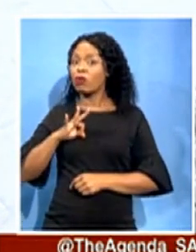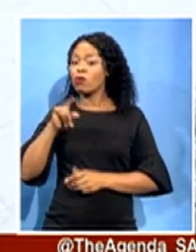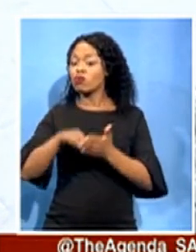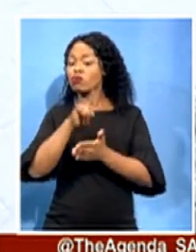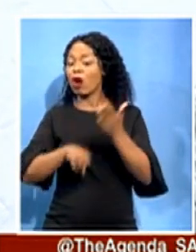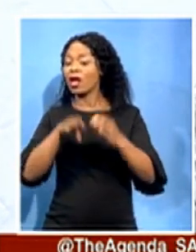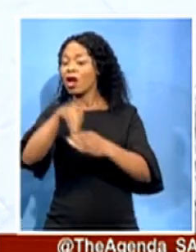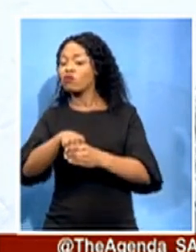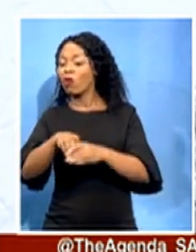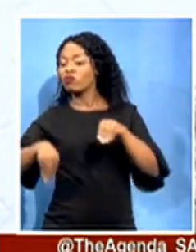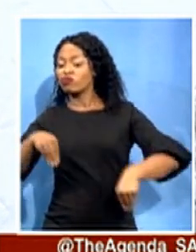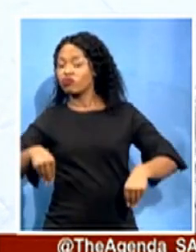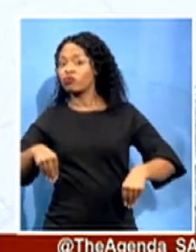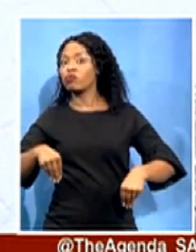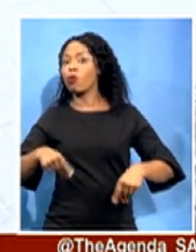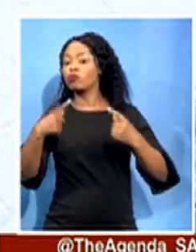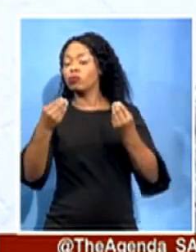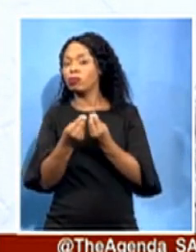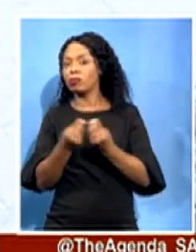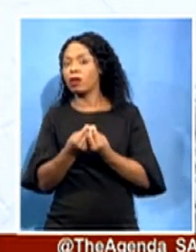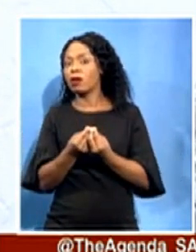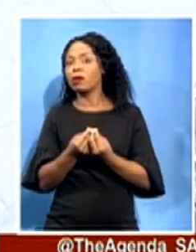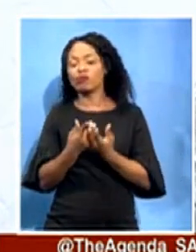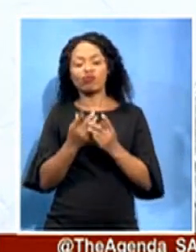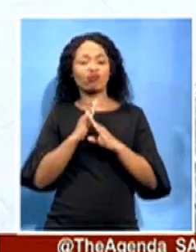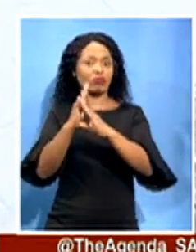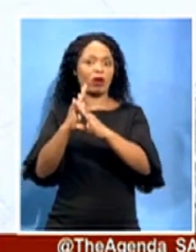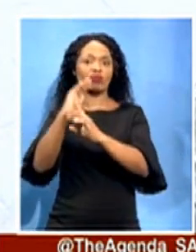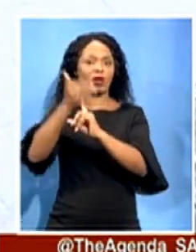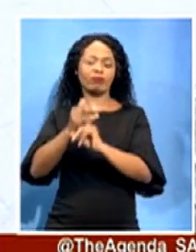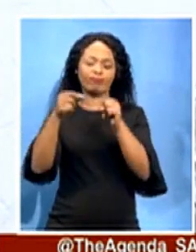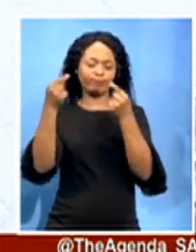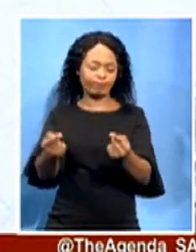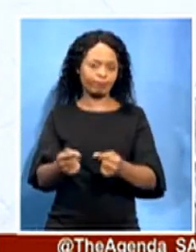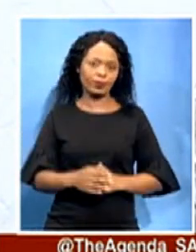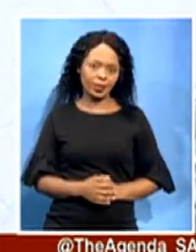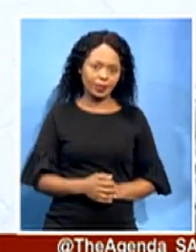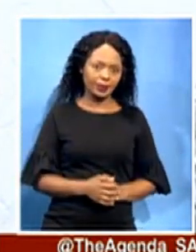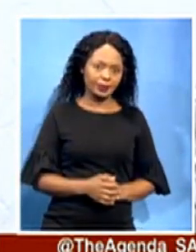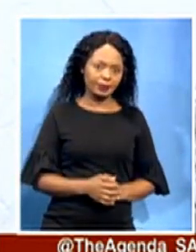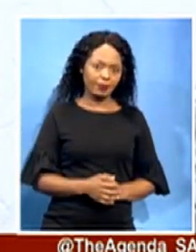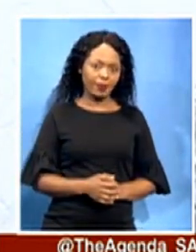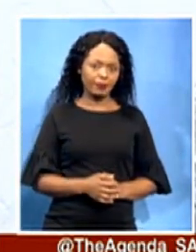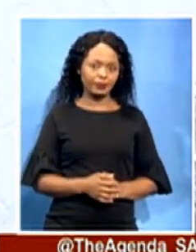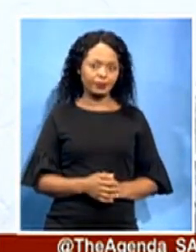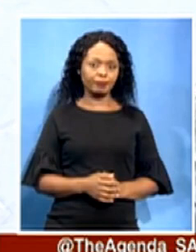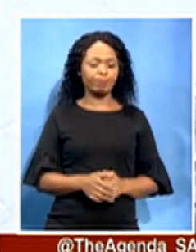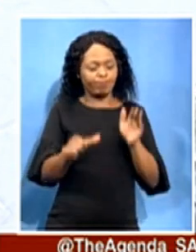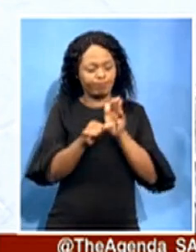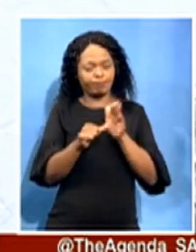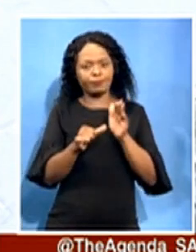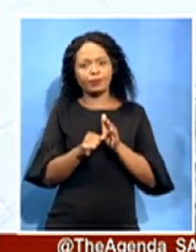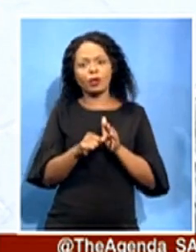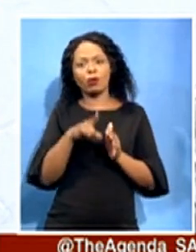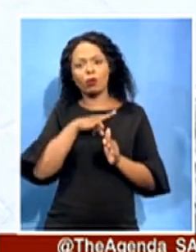treasury constitutes a necessary relief for all the good-meaning and hard-working officials who